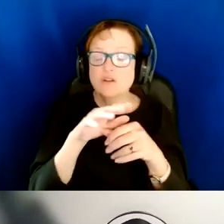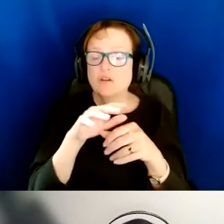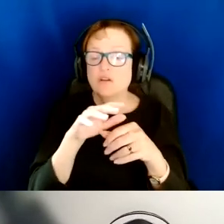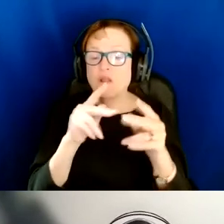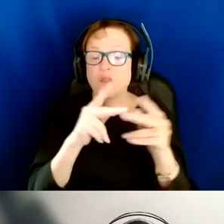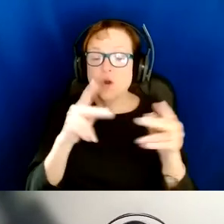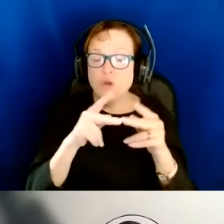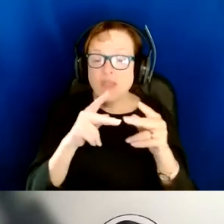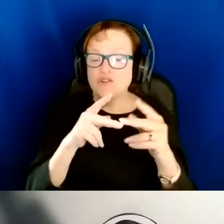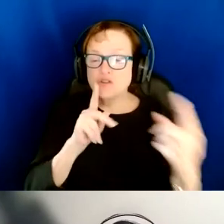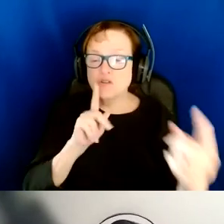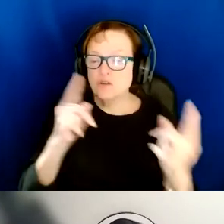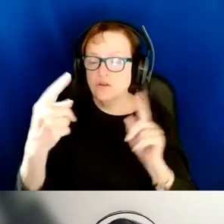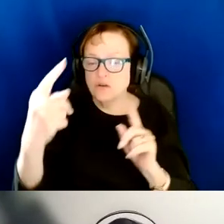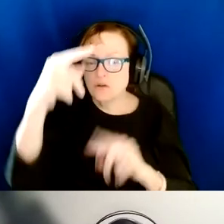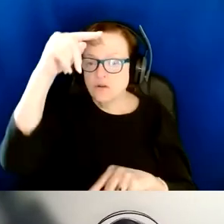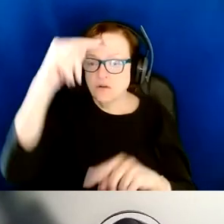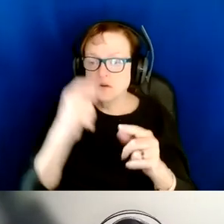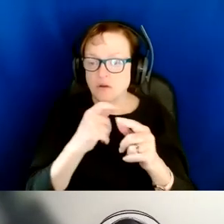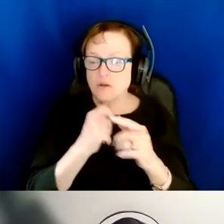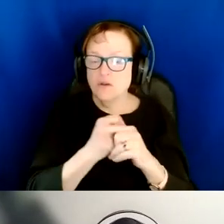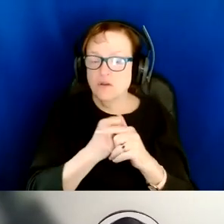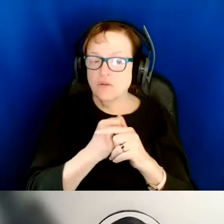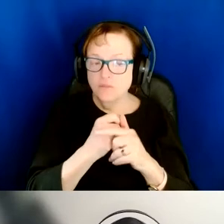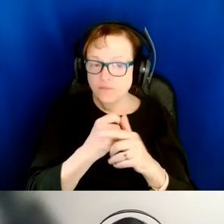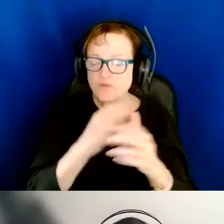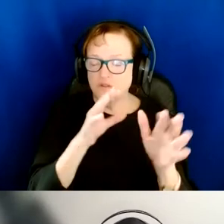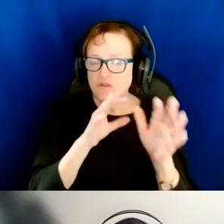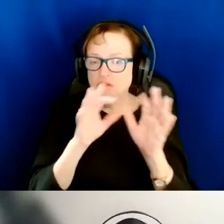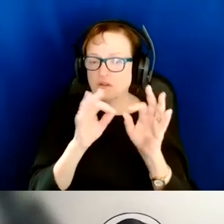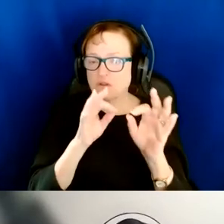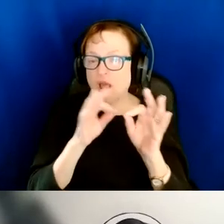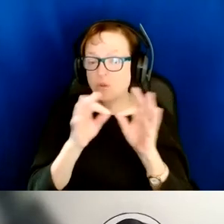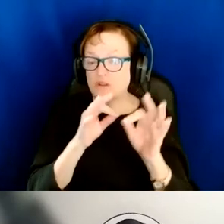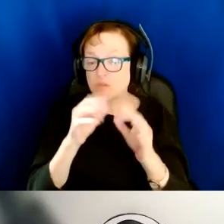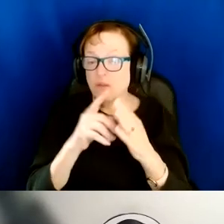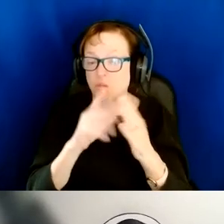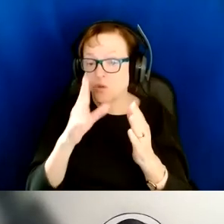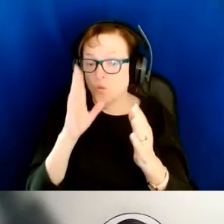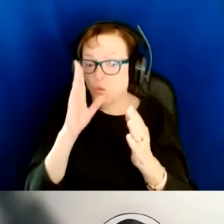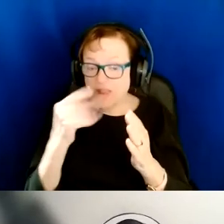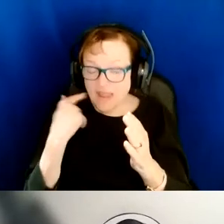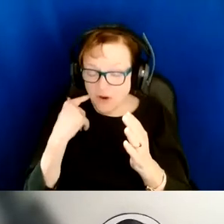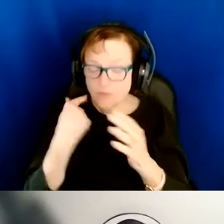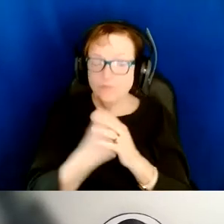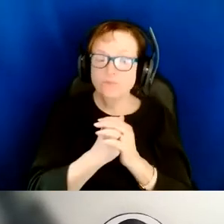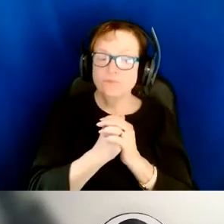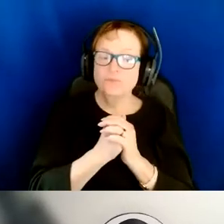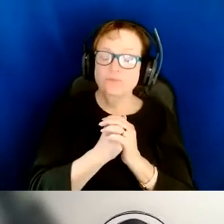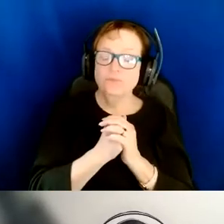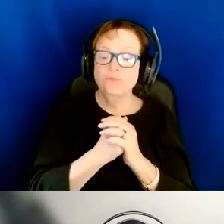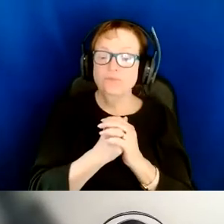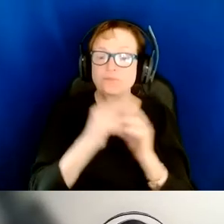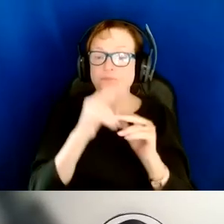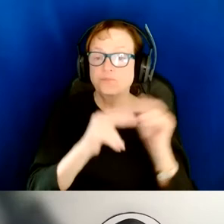relative to one another so i'm just going to explain what you're going about to hear so in this photo you'll hear buildings as